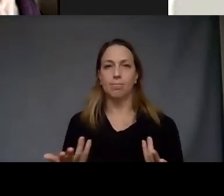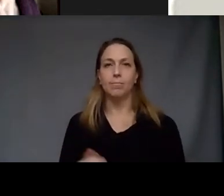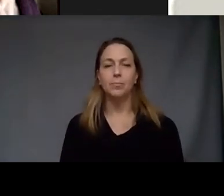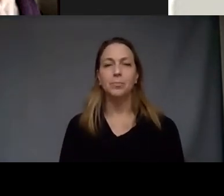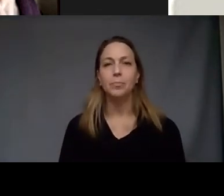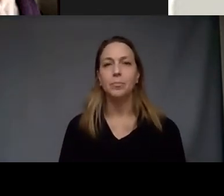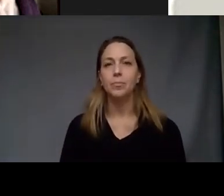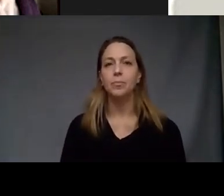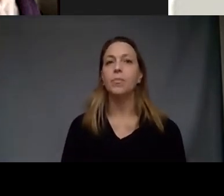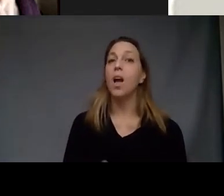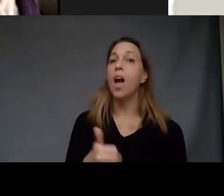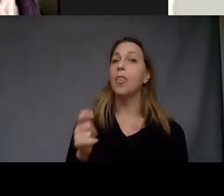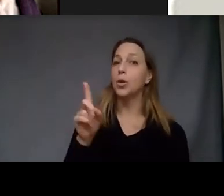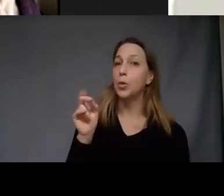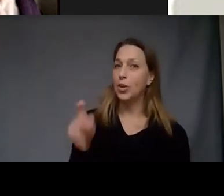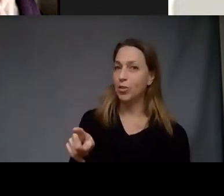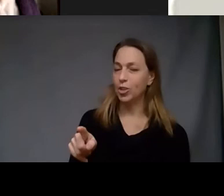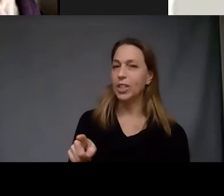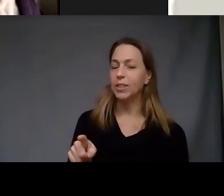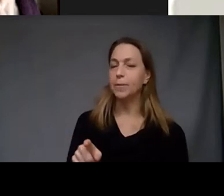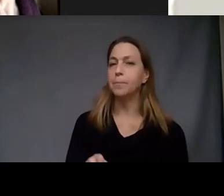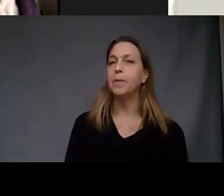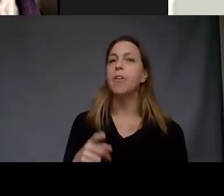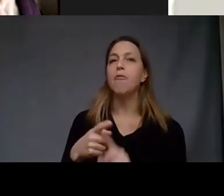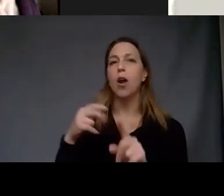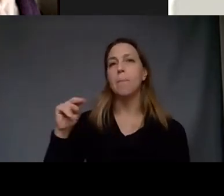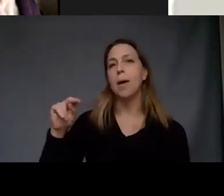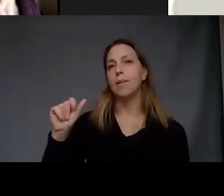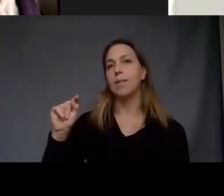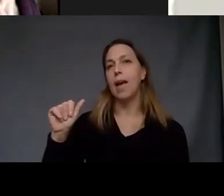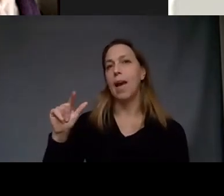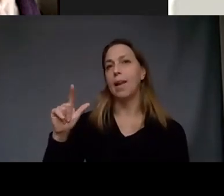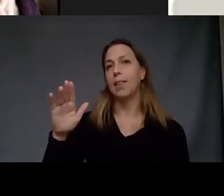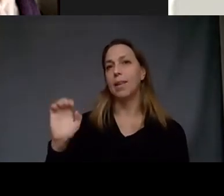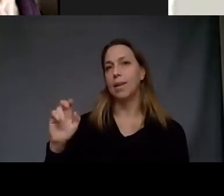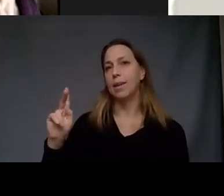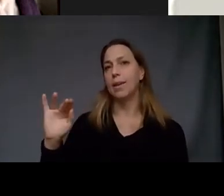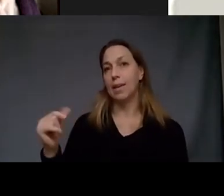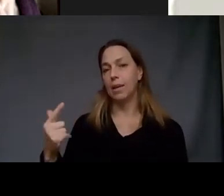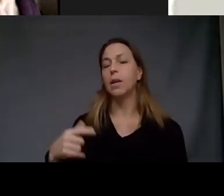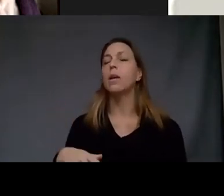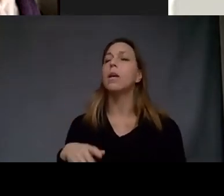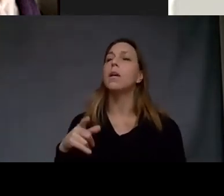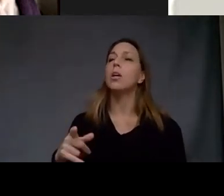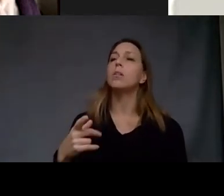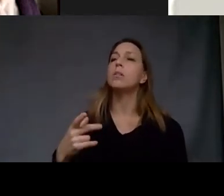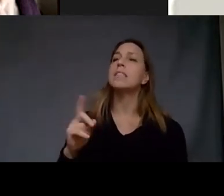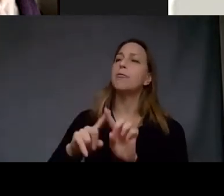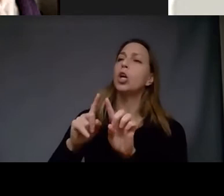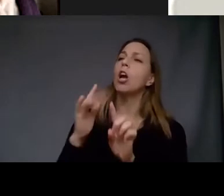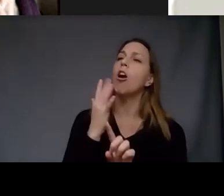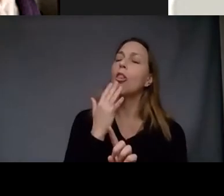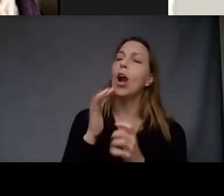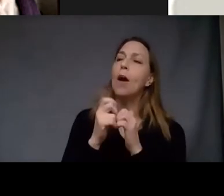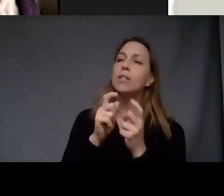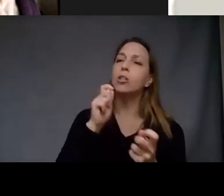and we have another question that just came in from Natalie King they ask how has your use of color involved throughout